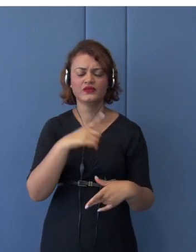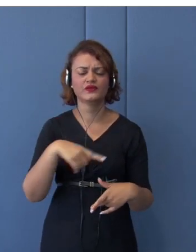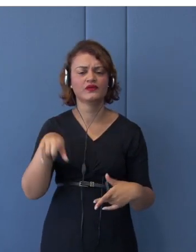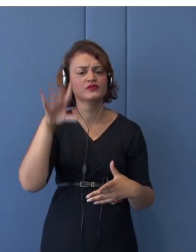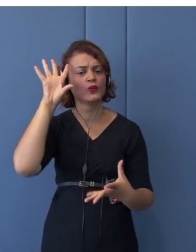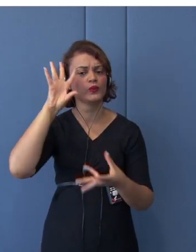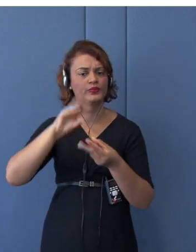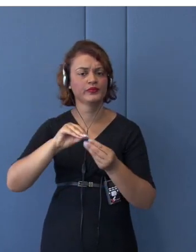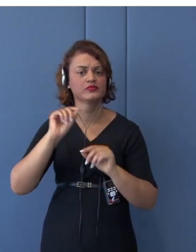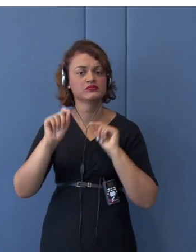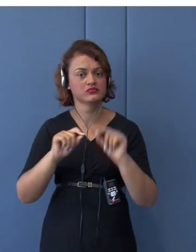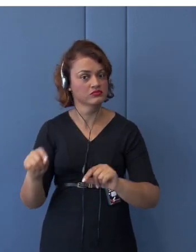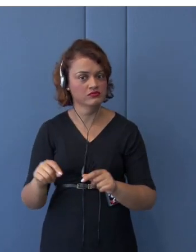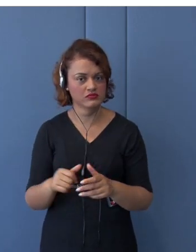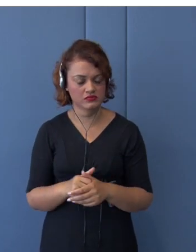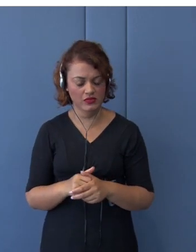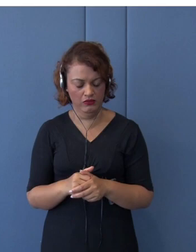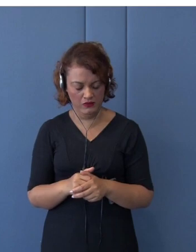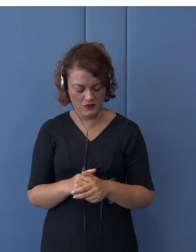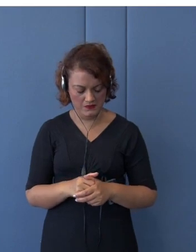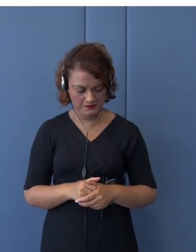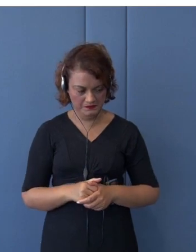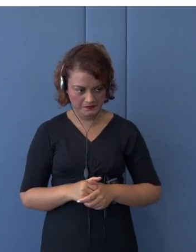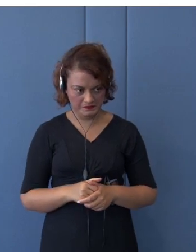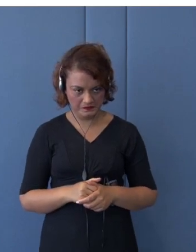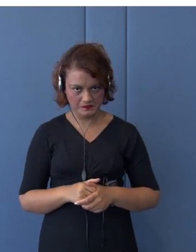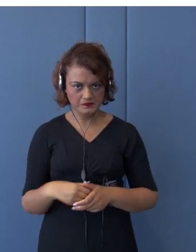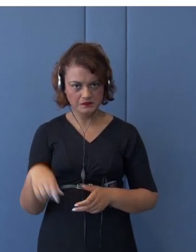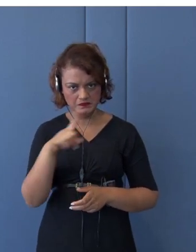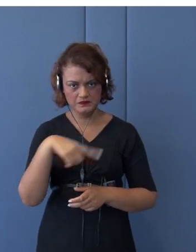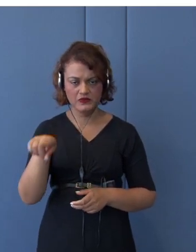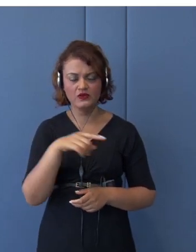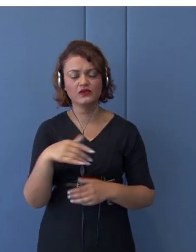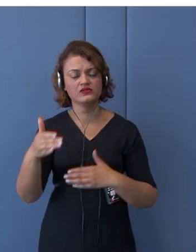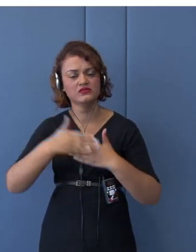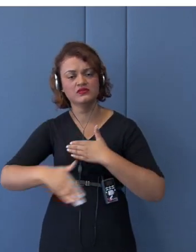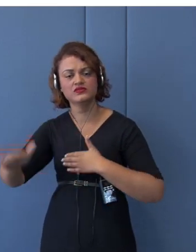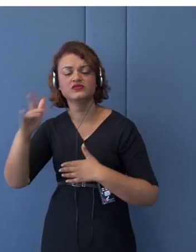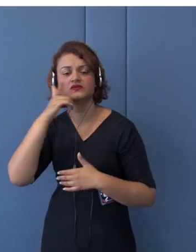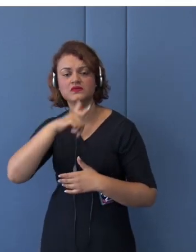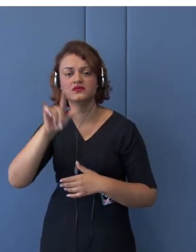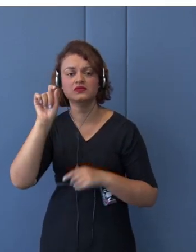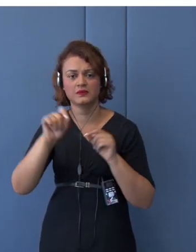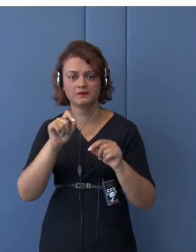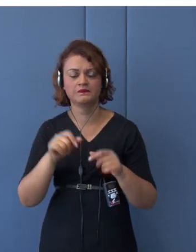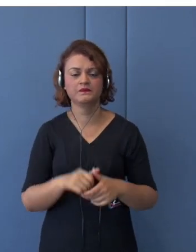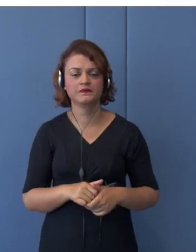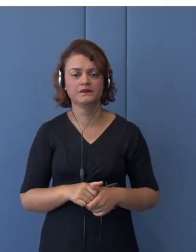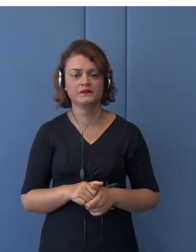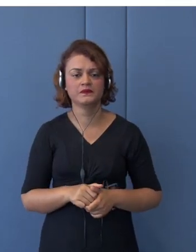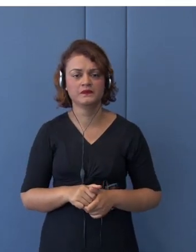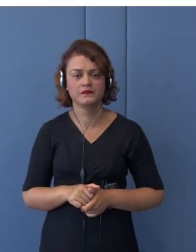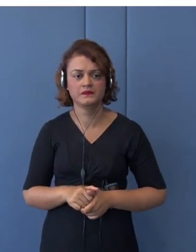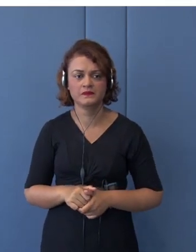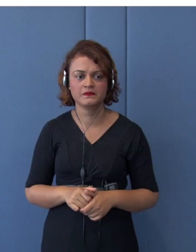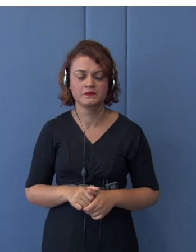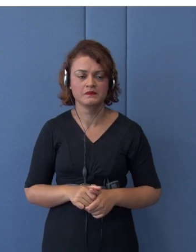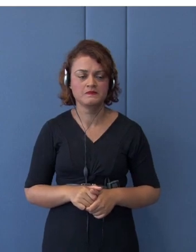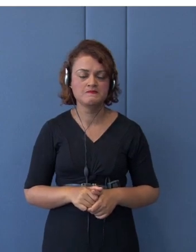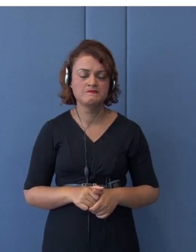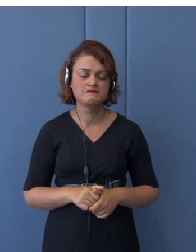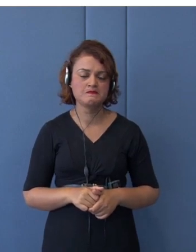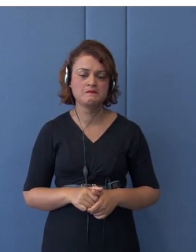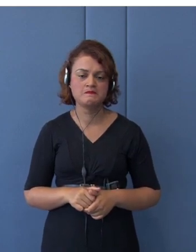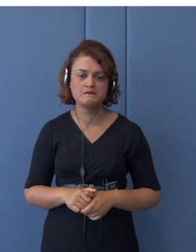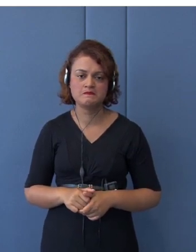from now on? And I'd like to explain that with this slide. So, from left-hand side to right